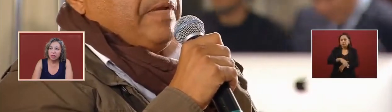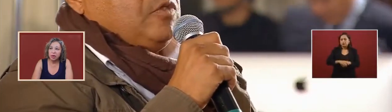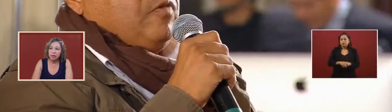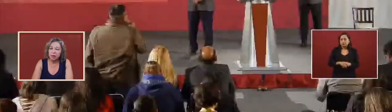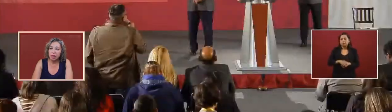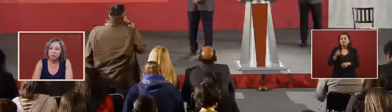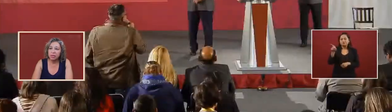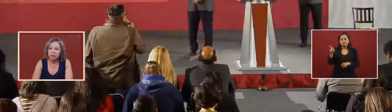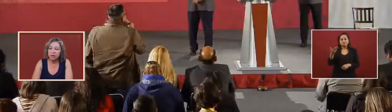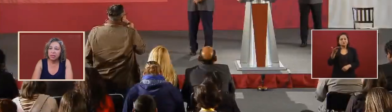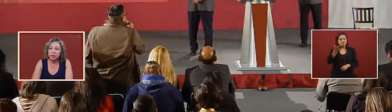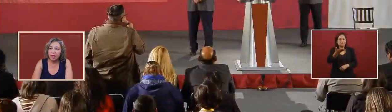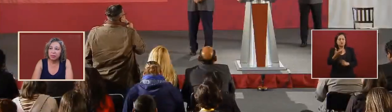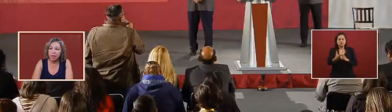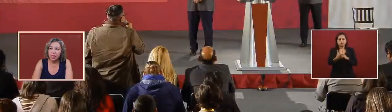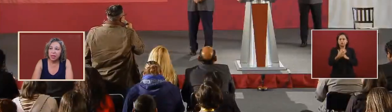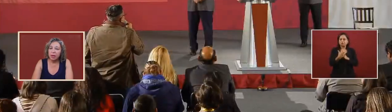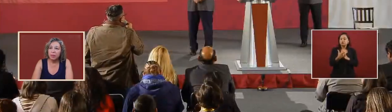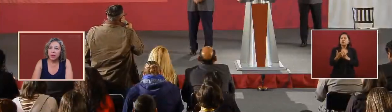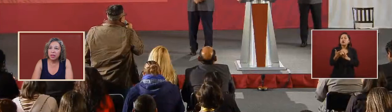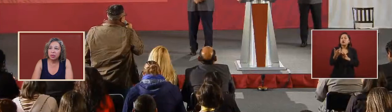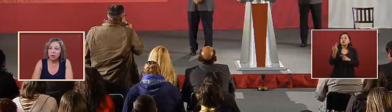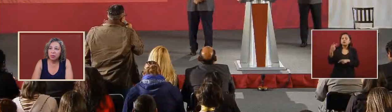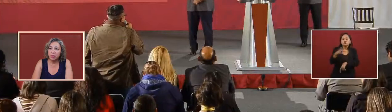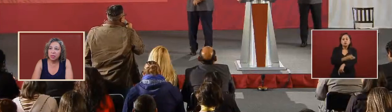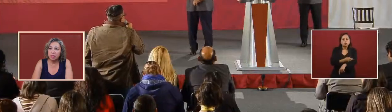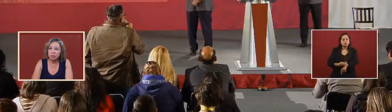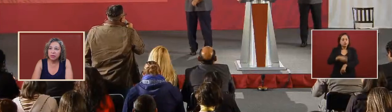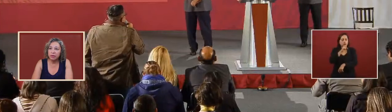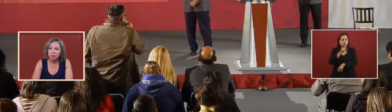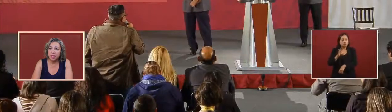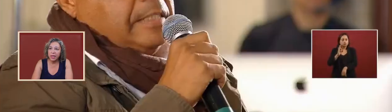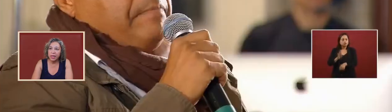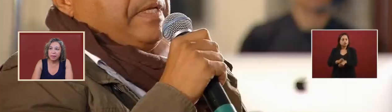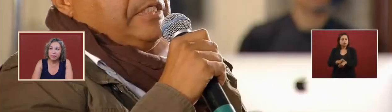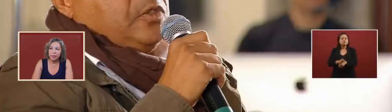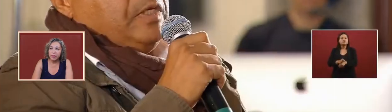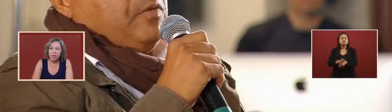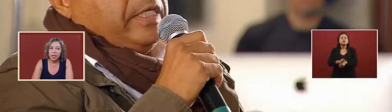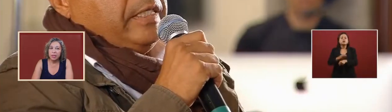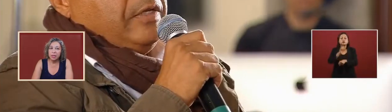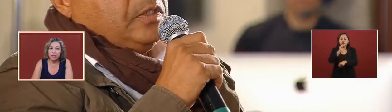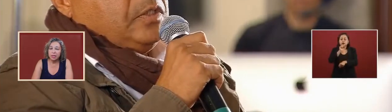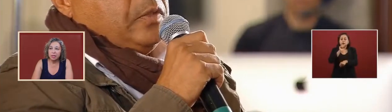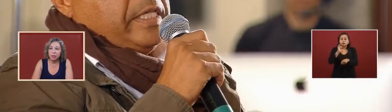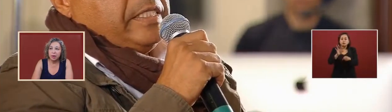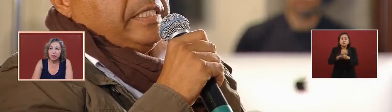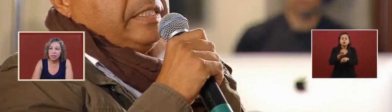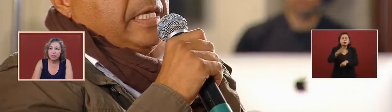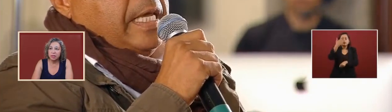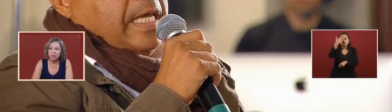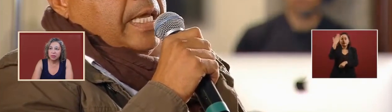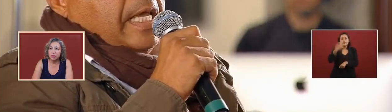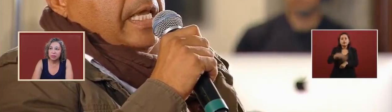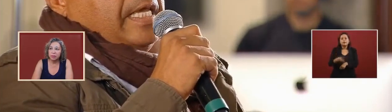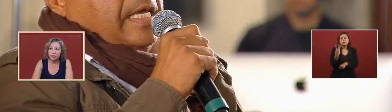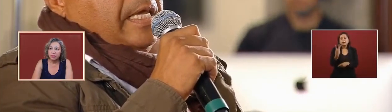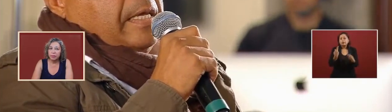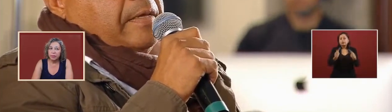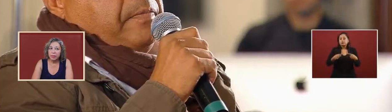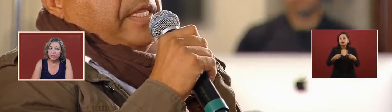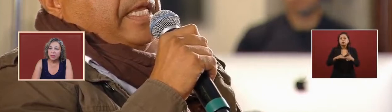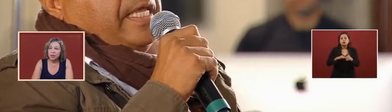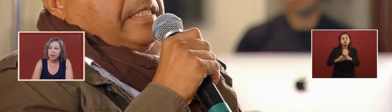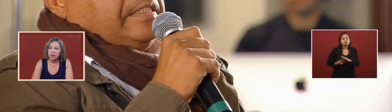for security and himself and his family and three presumptive implicated in the disappearance of the students uh